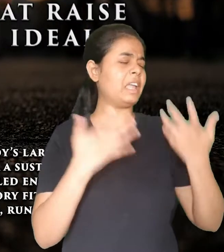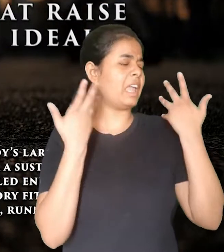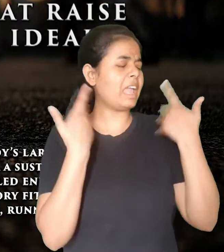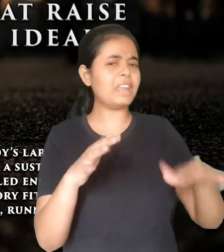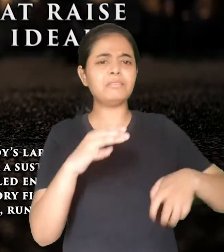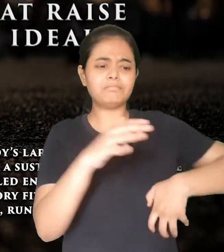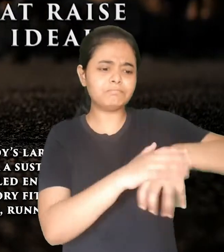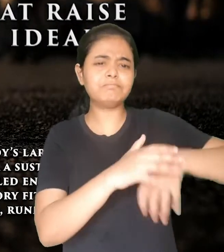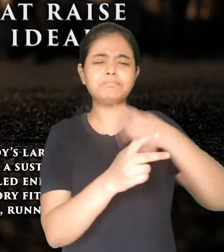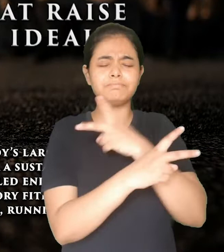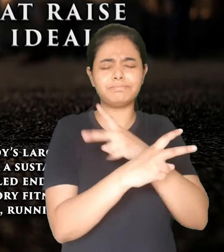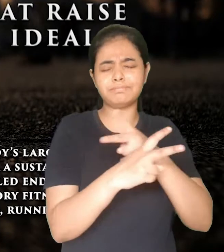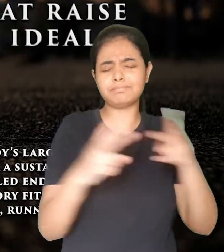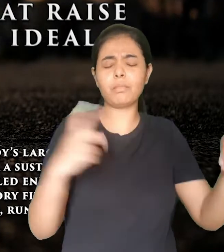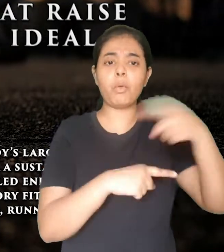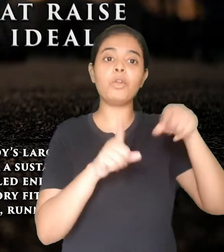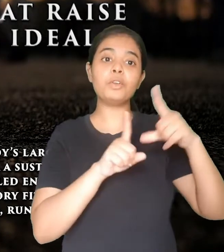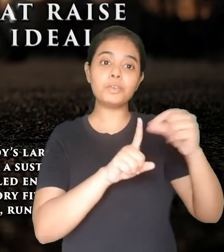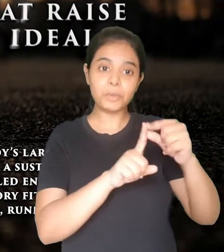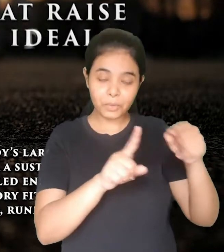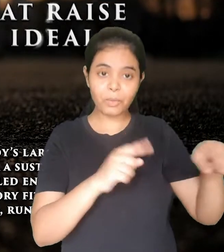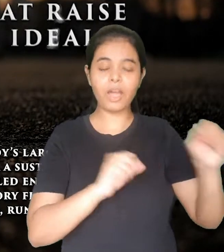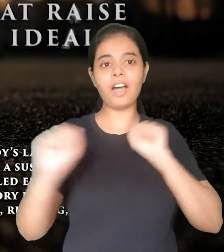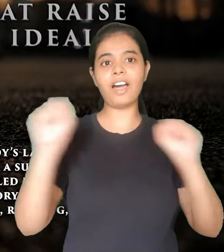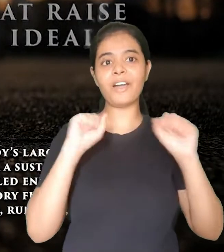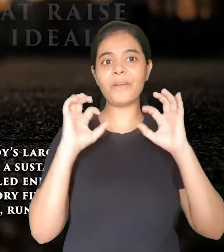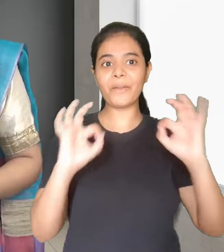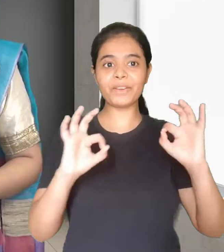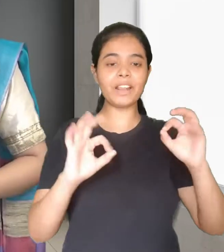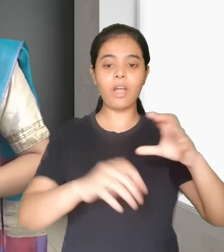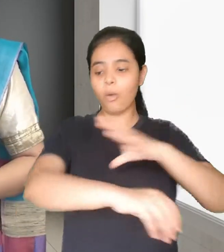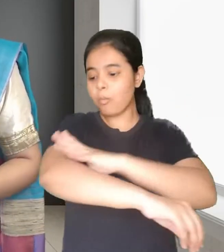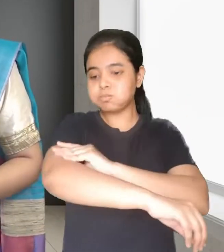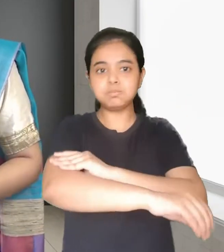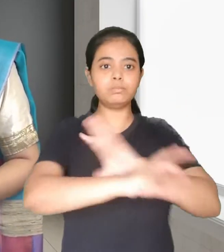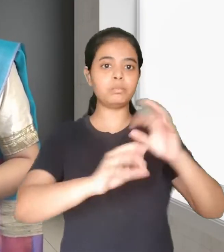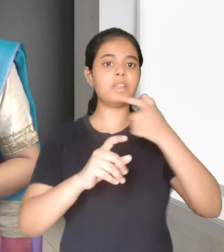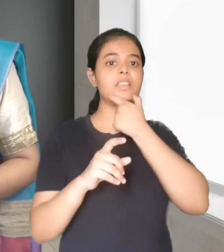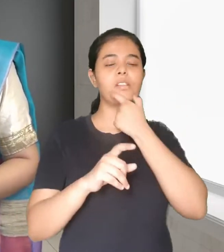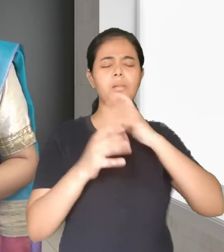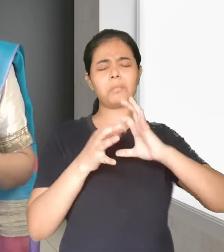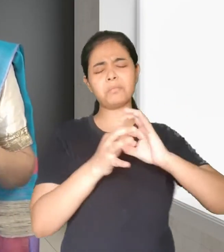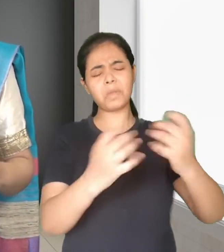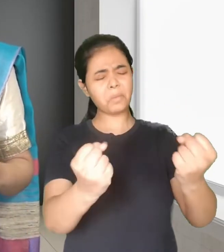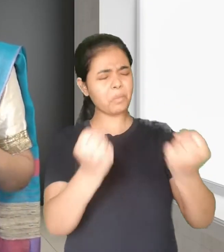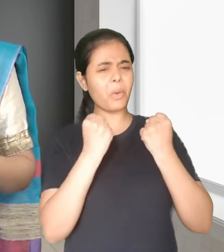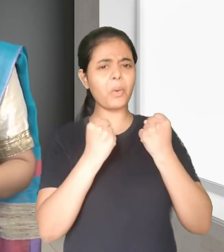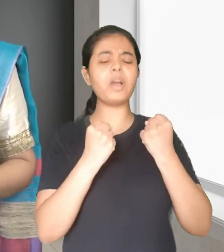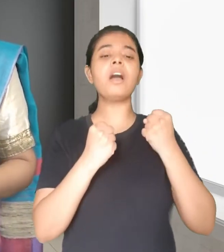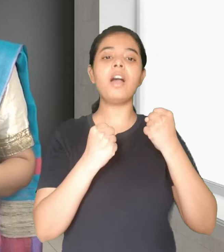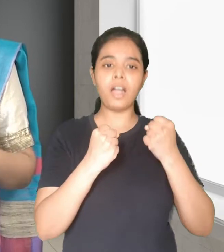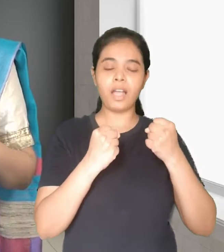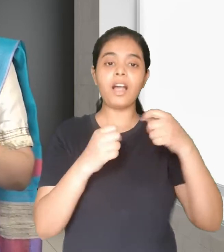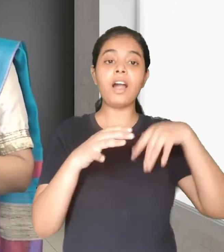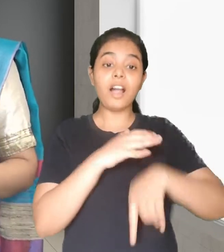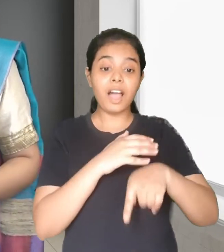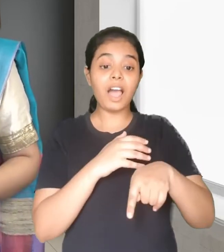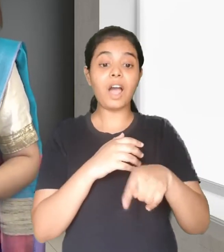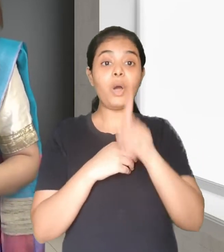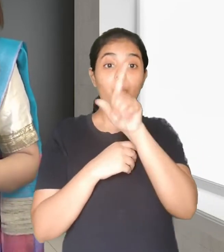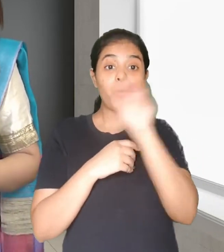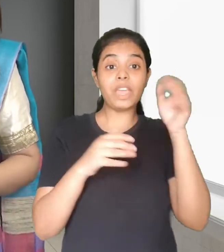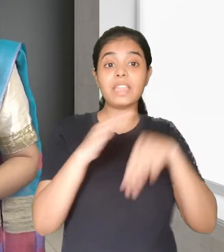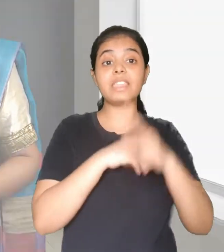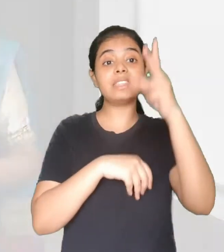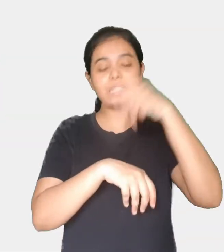and outdoor games that raise the heartbeat are ideal. Exercises that strengthen muscle and bone need to be